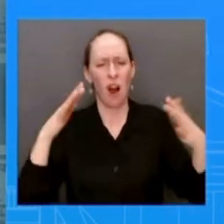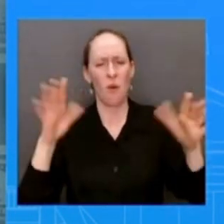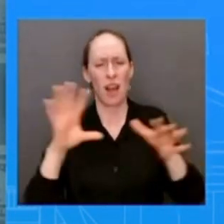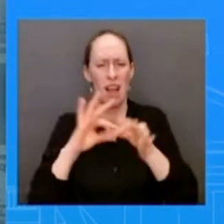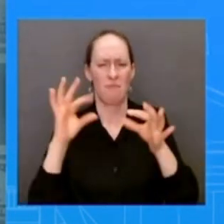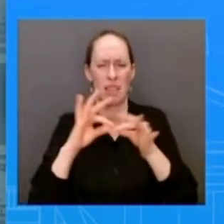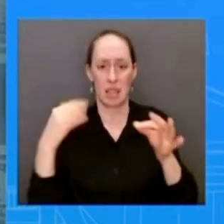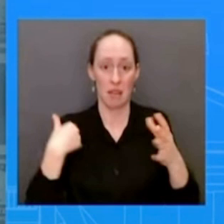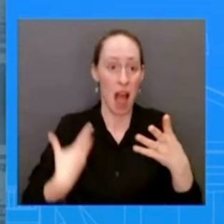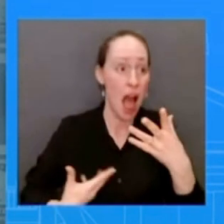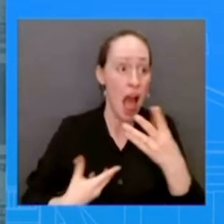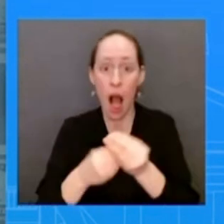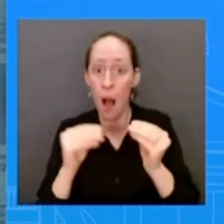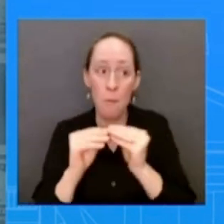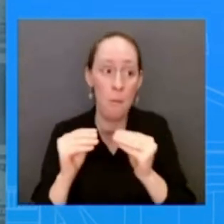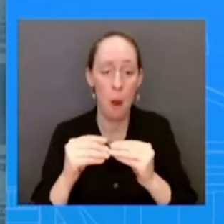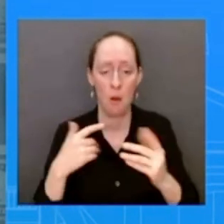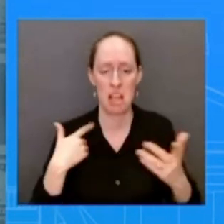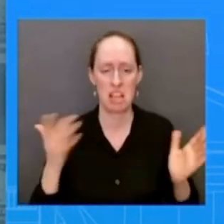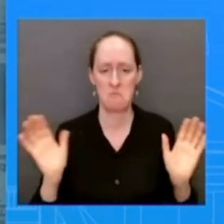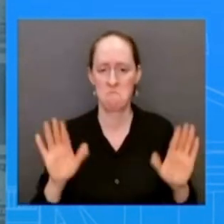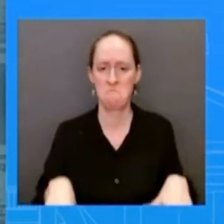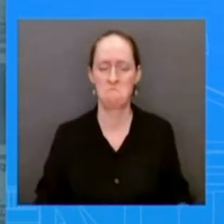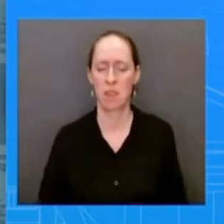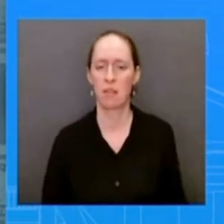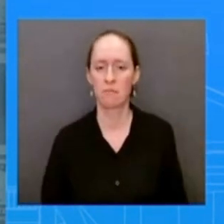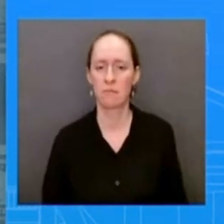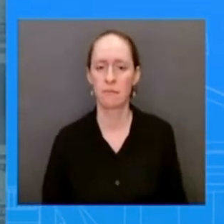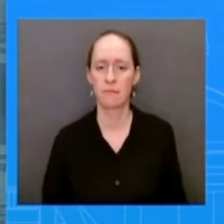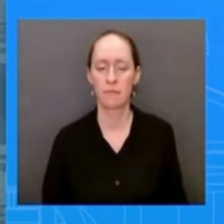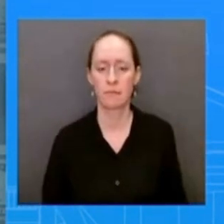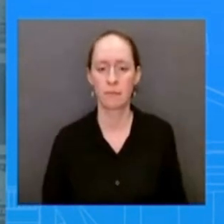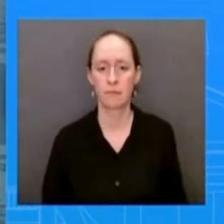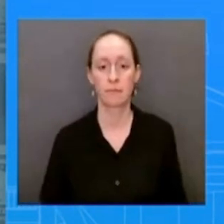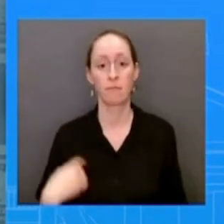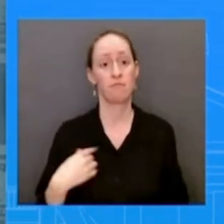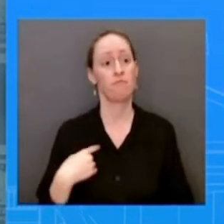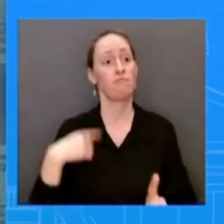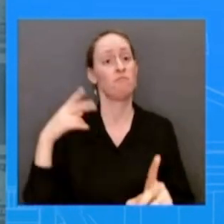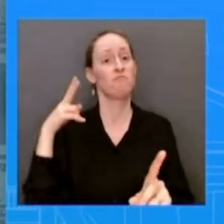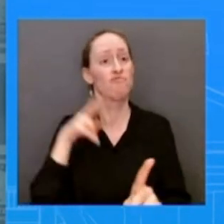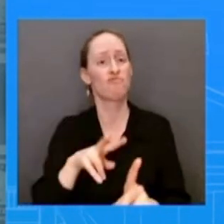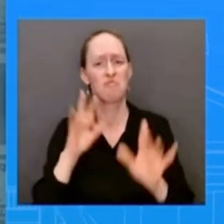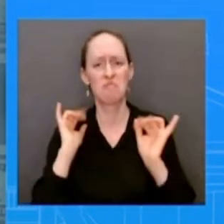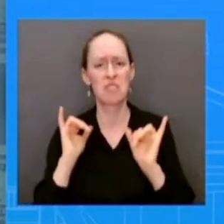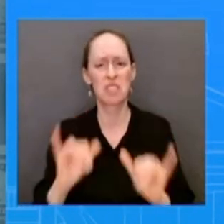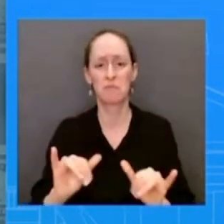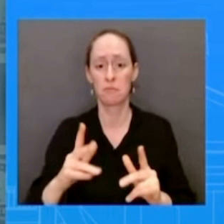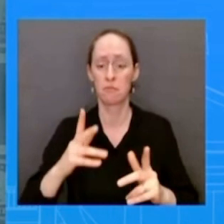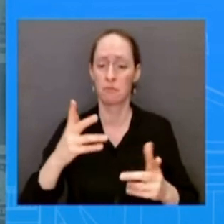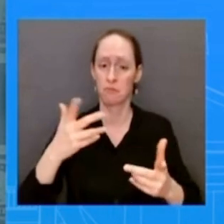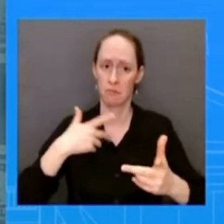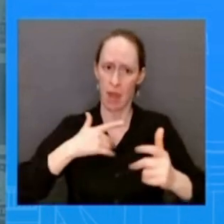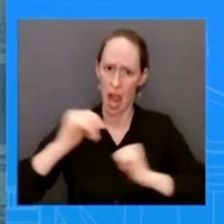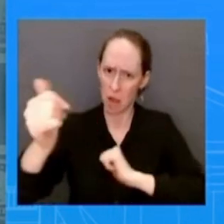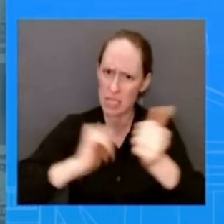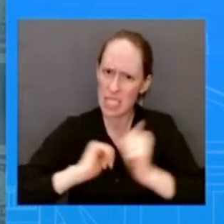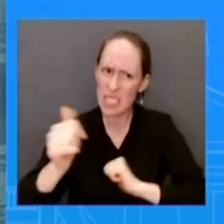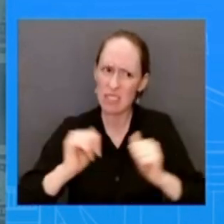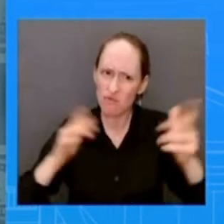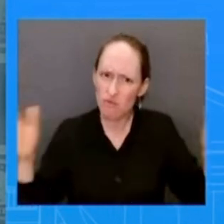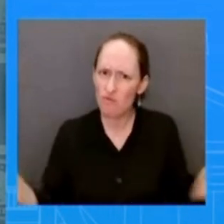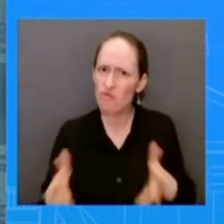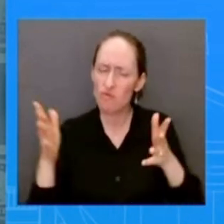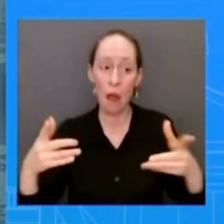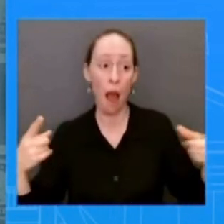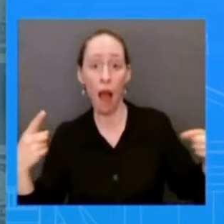our approach it's not change we want an approach of of competition not conflict and we believe we are more prepared to out-compete china